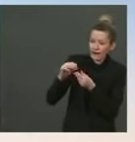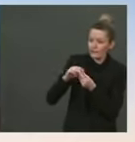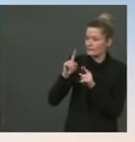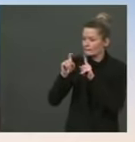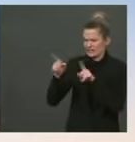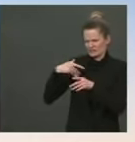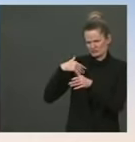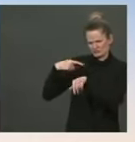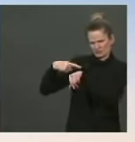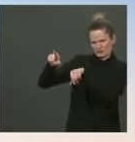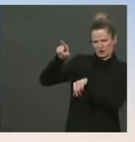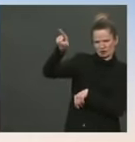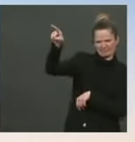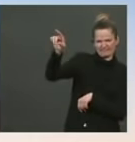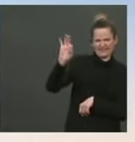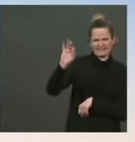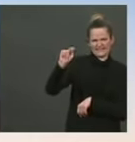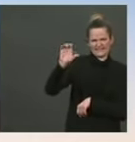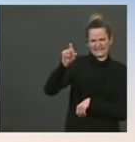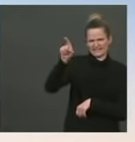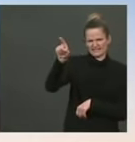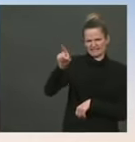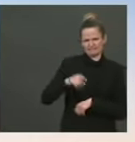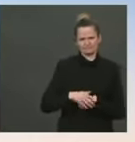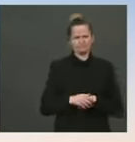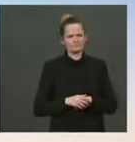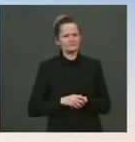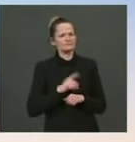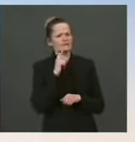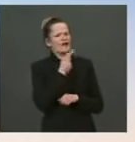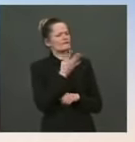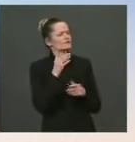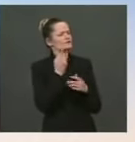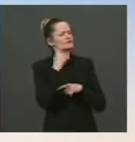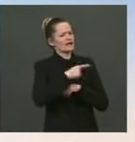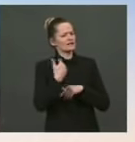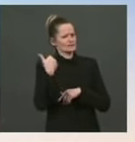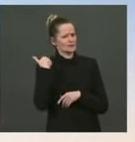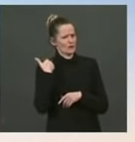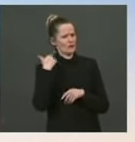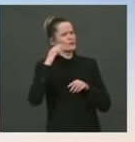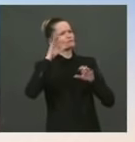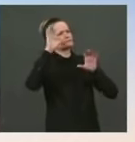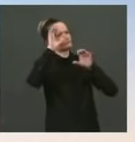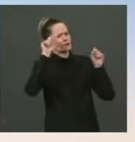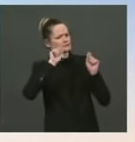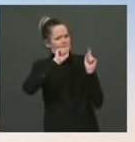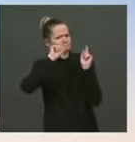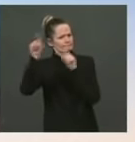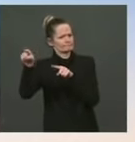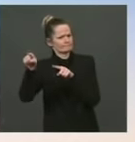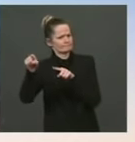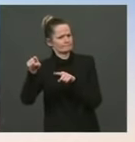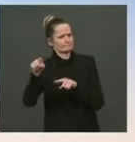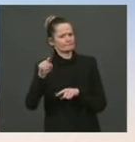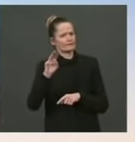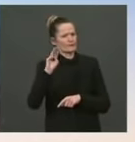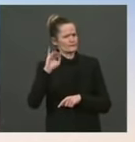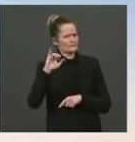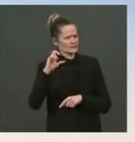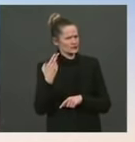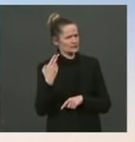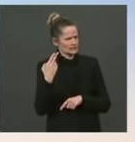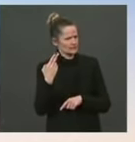Several days ago, President Biden was in Michigan and he was thanking Congresswoman Rashida Tlaib for the passport into her district. Now she